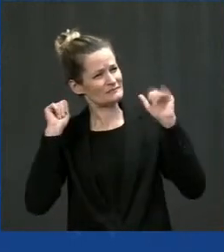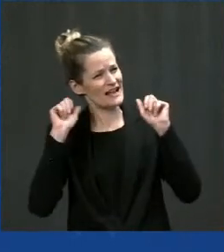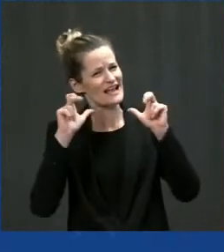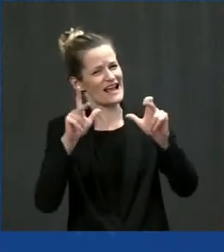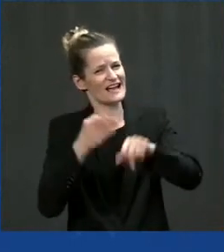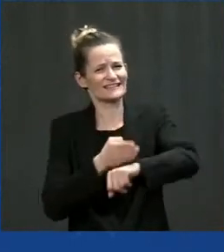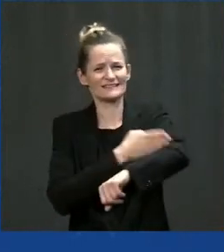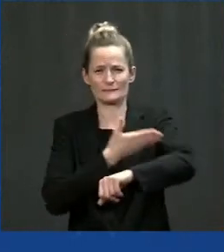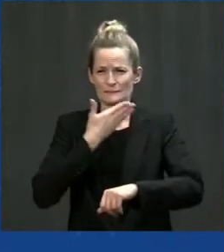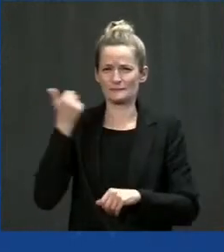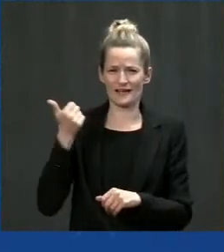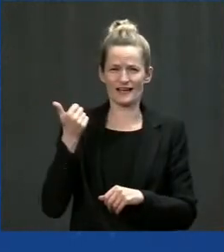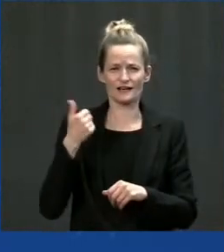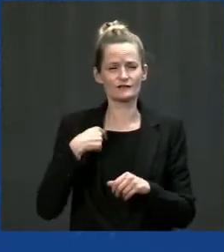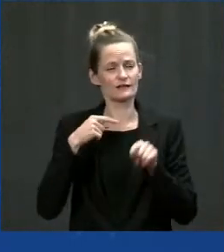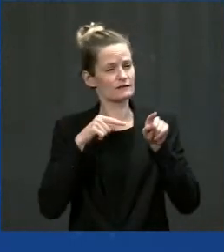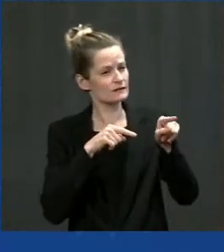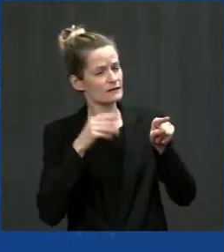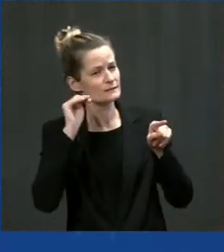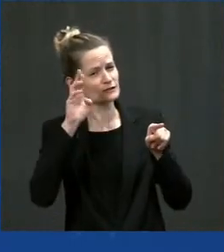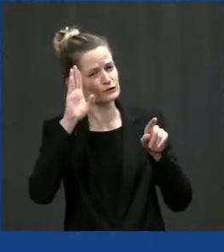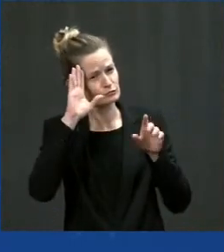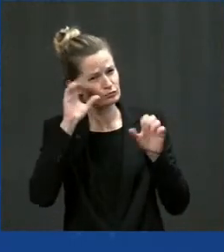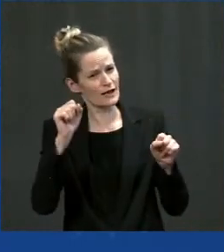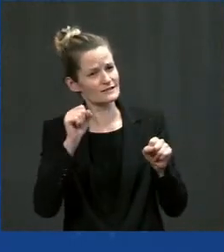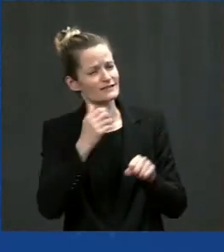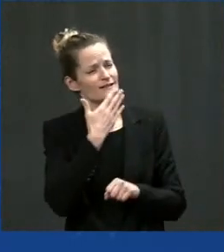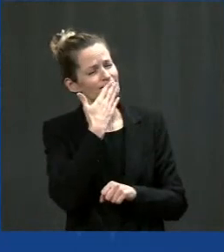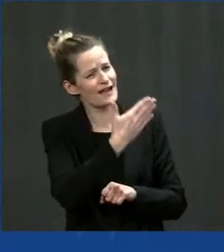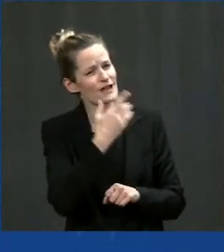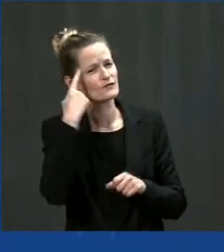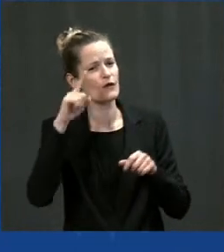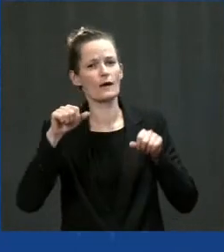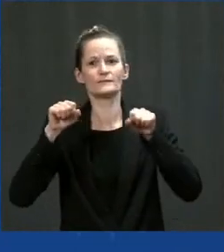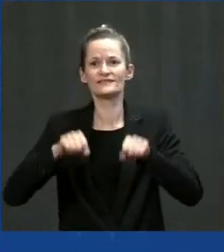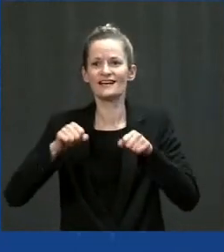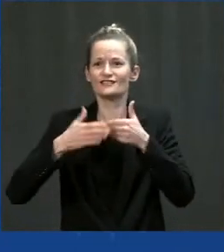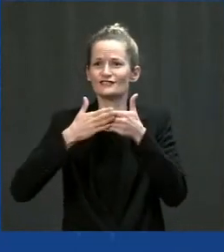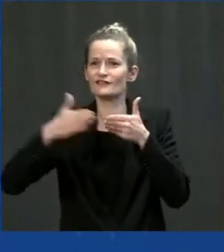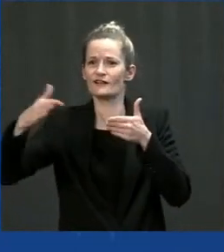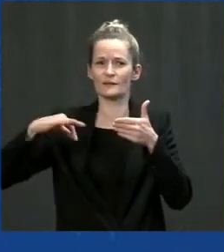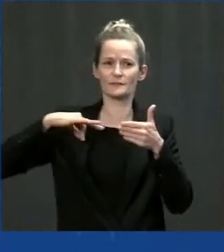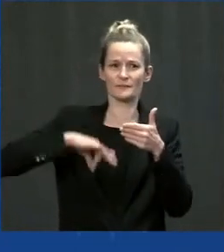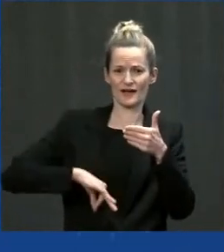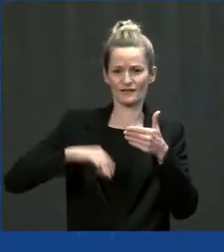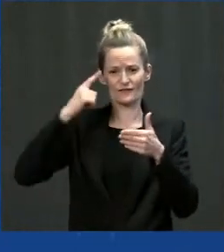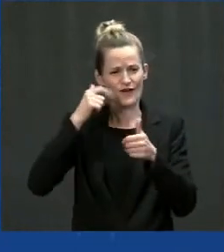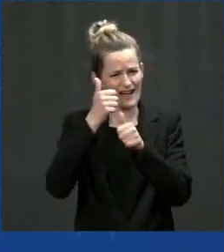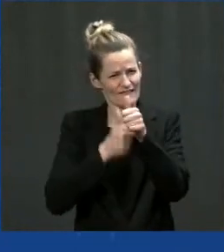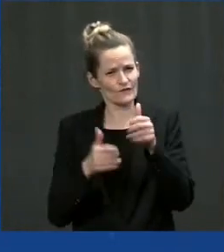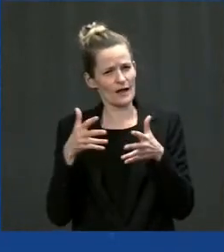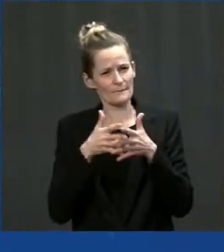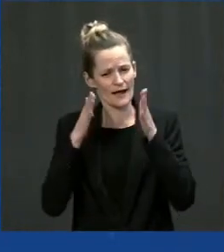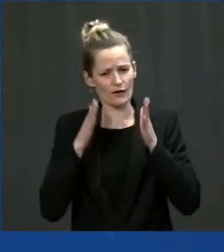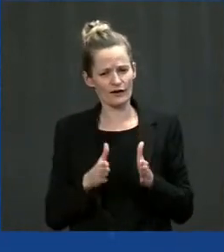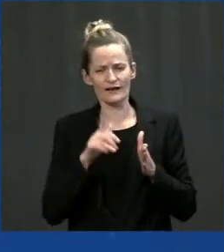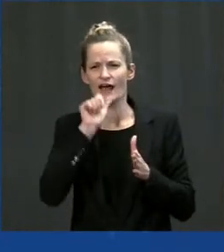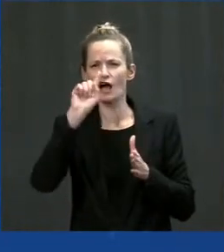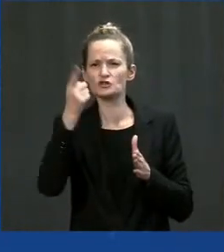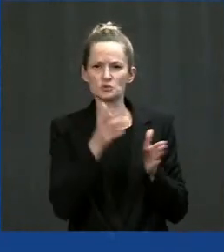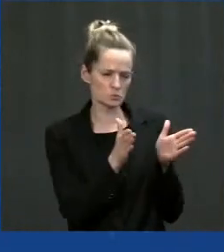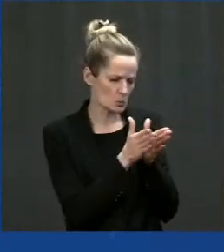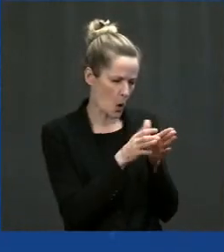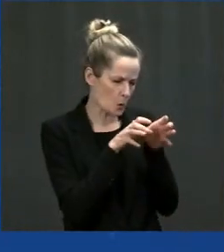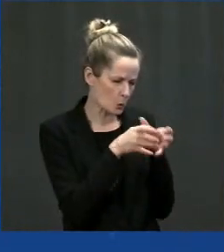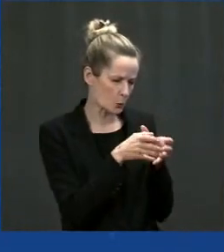prospect of this and what it's going to mean for every American and not some, not a few, but every one of us will benefit